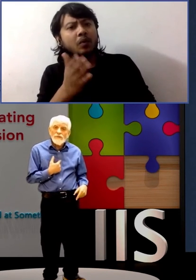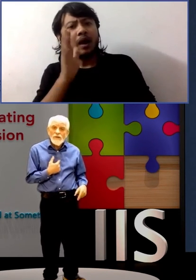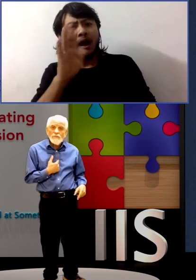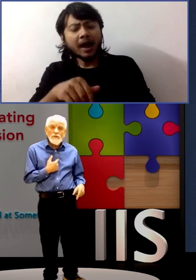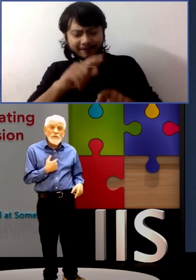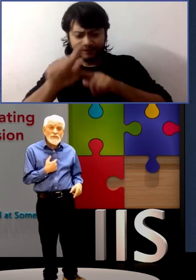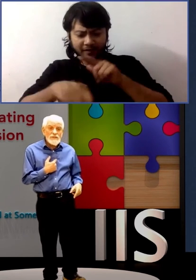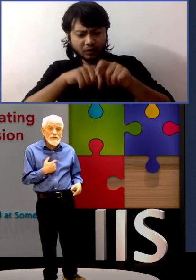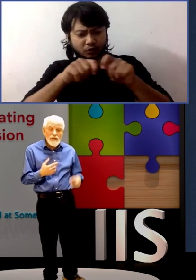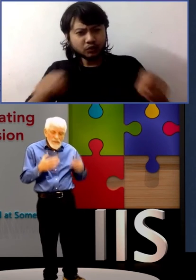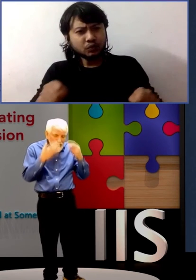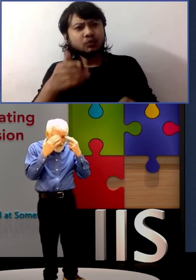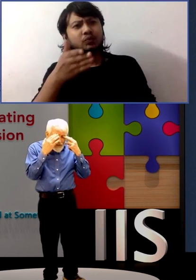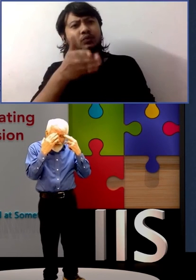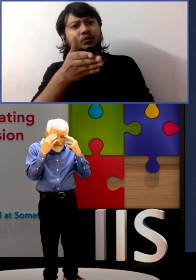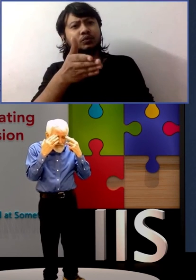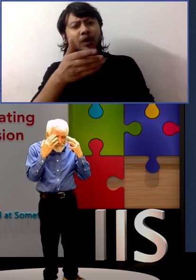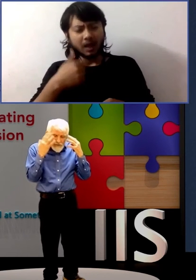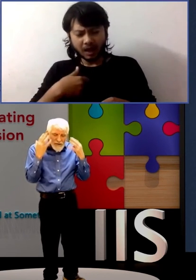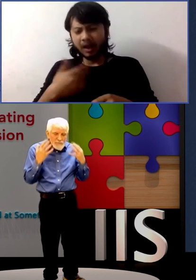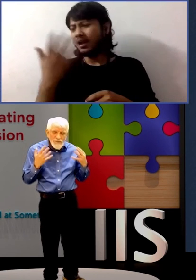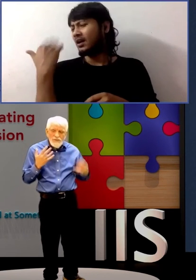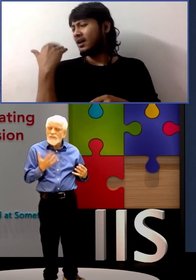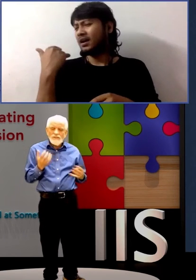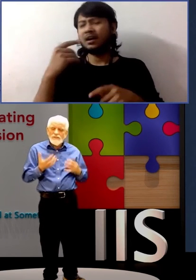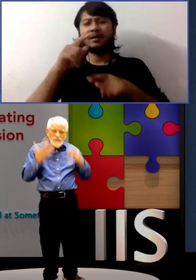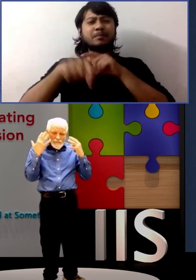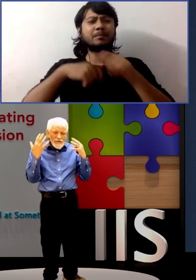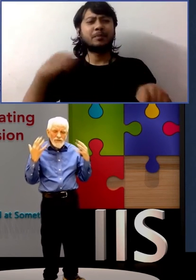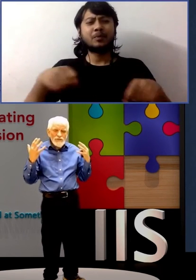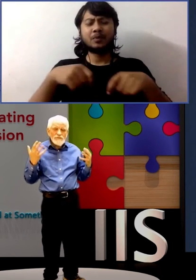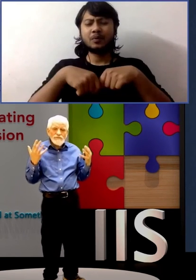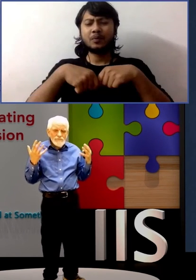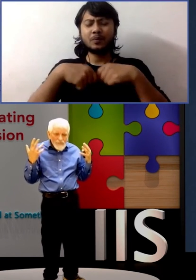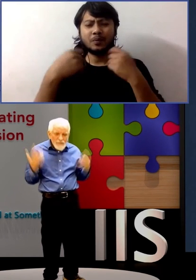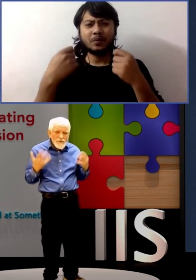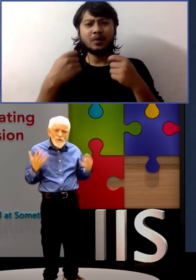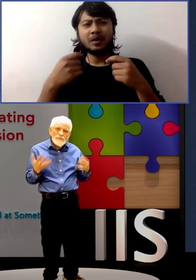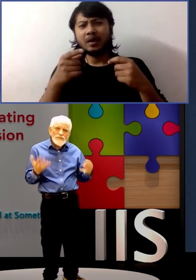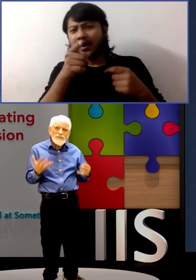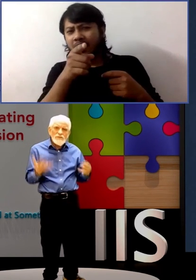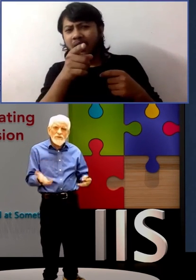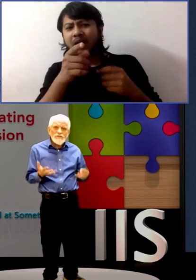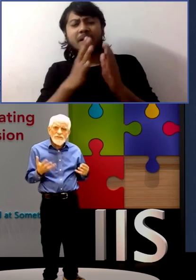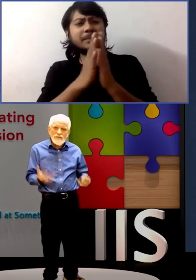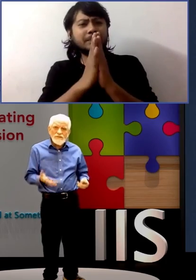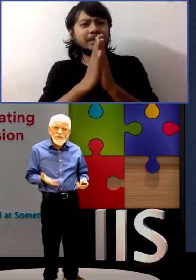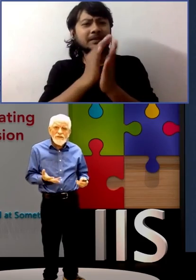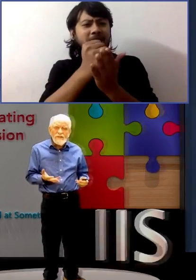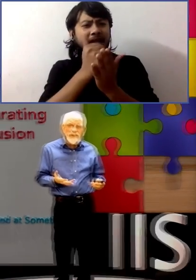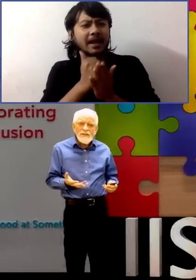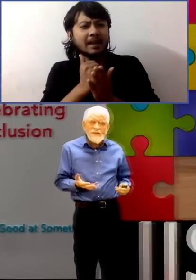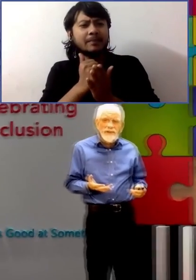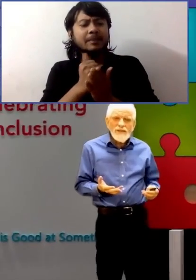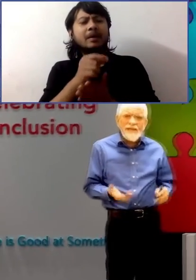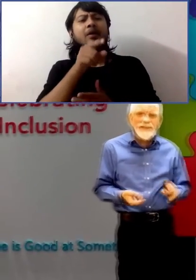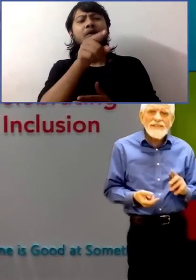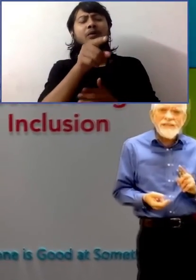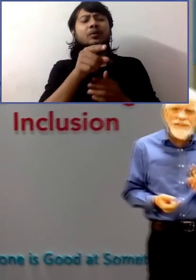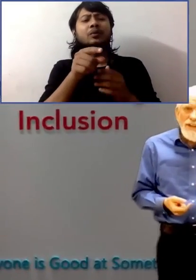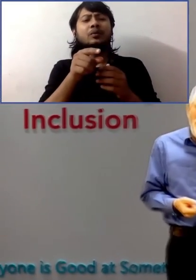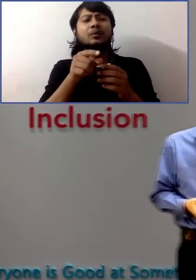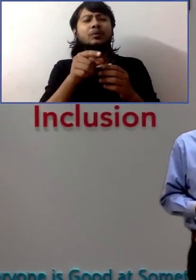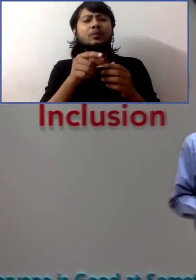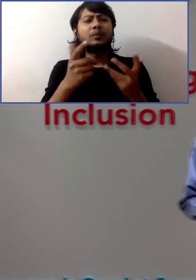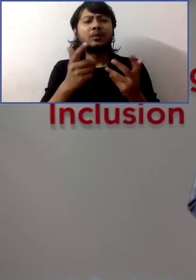my foot a couple of weeks ago, and I couldn't figure out a position to sleep in. Could you tell me what position works for you? He